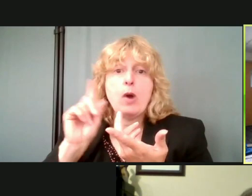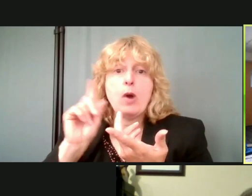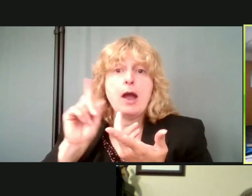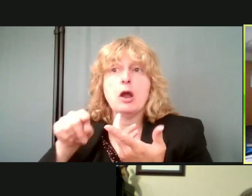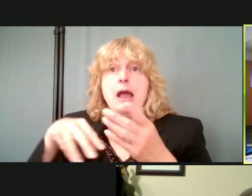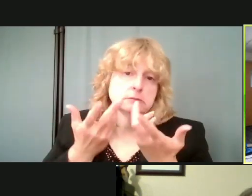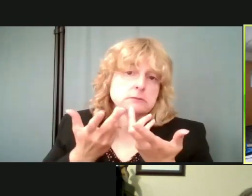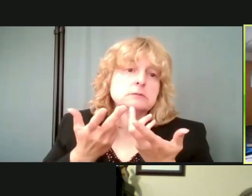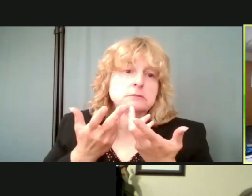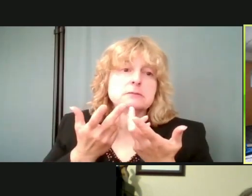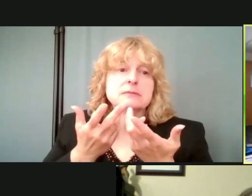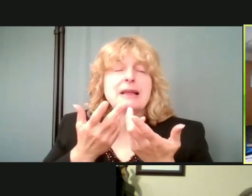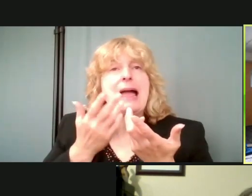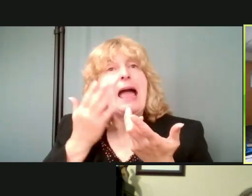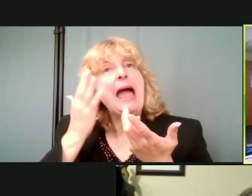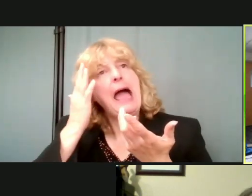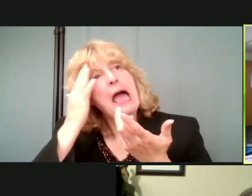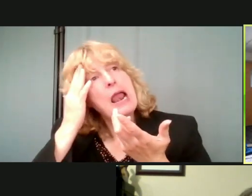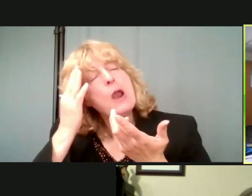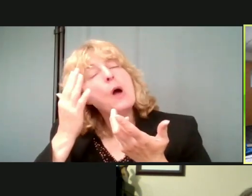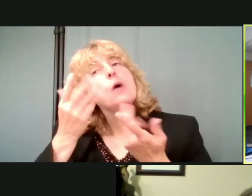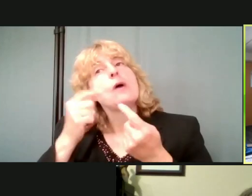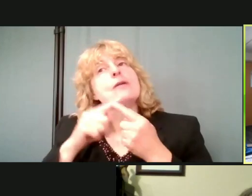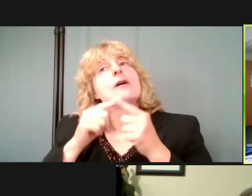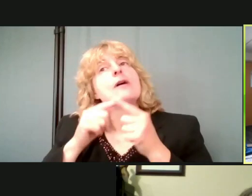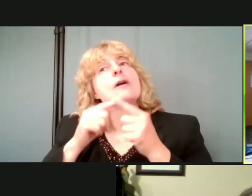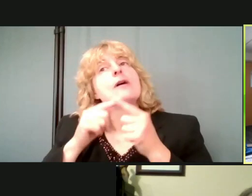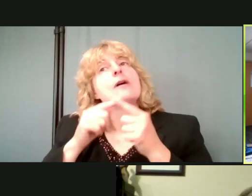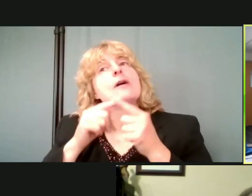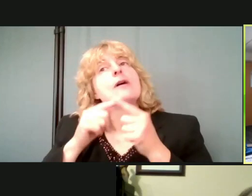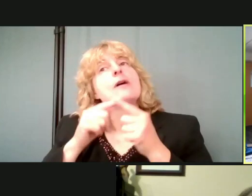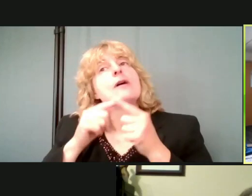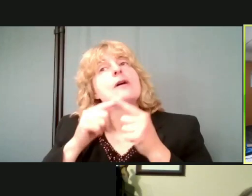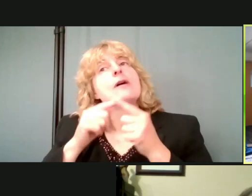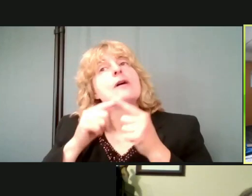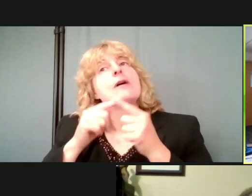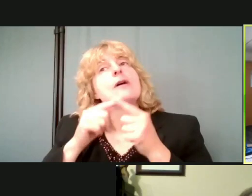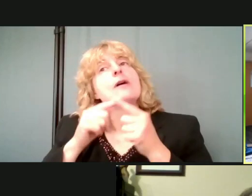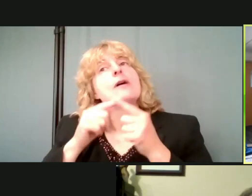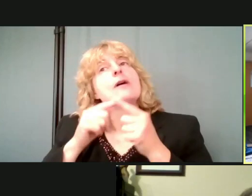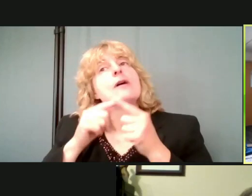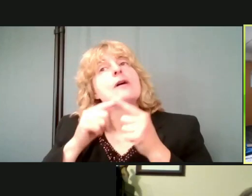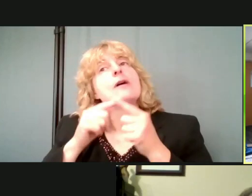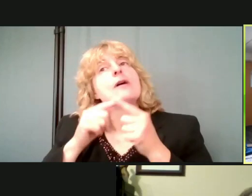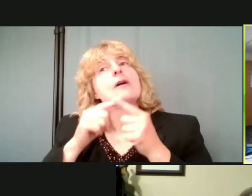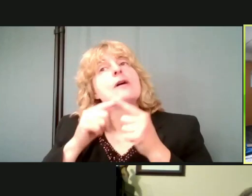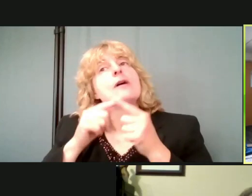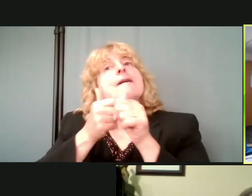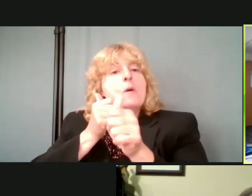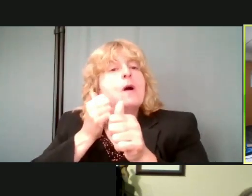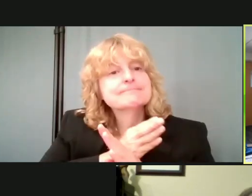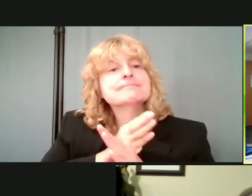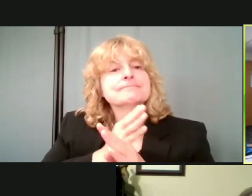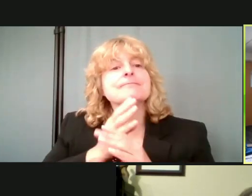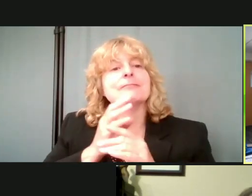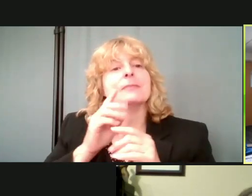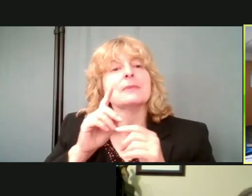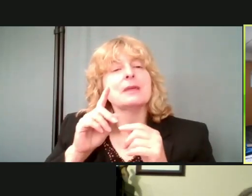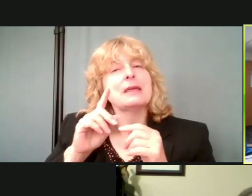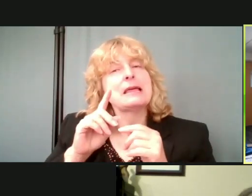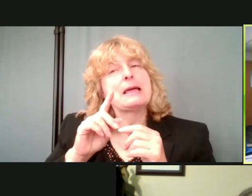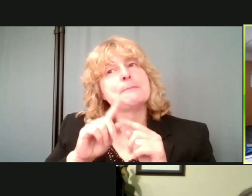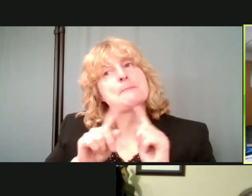uh, you know, we're trying to get away from and that we were, you know, I mentioned earth first thing, you know, we're incentivized, you if you get vaccinated and, uh,